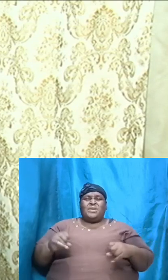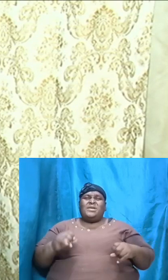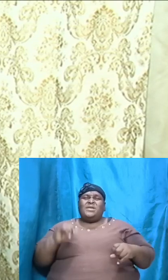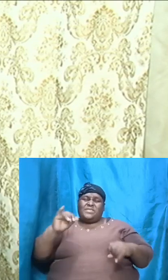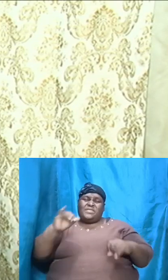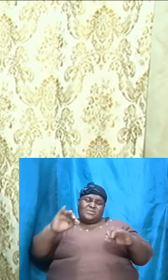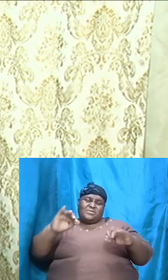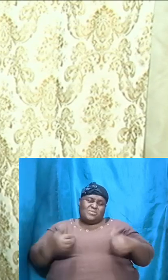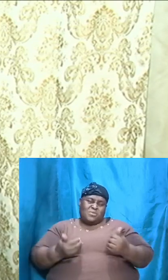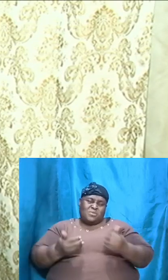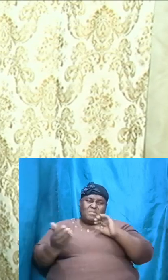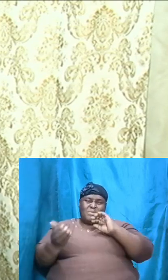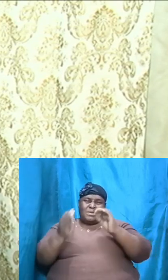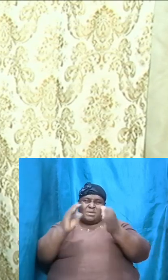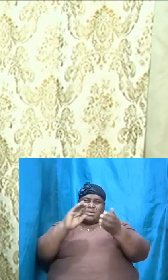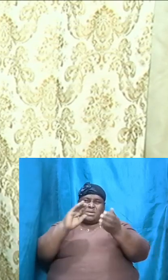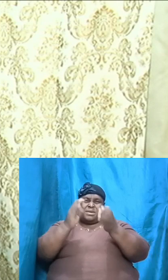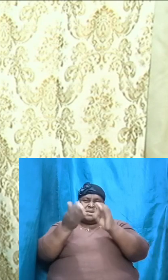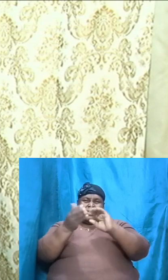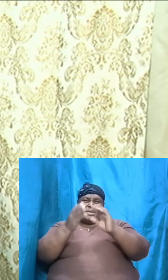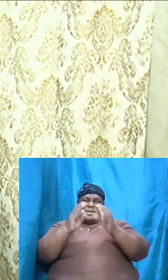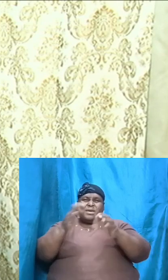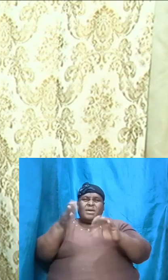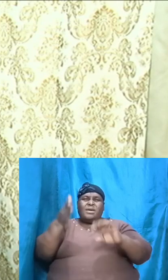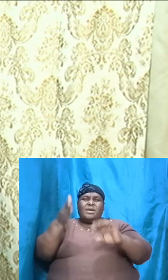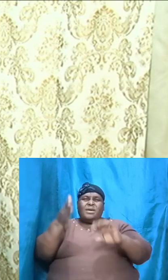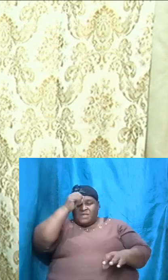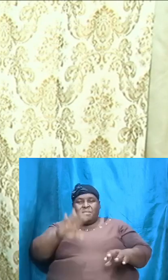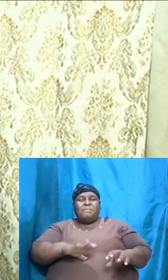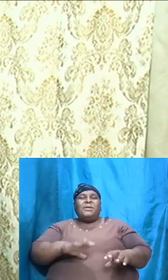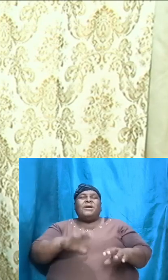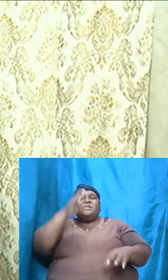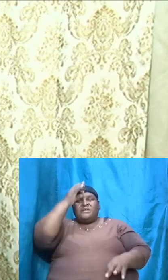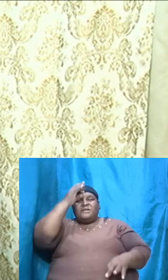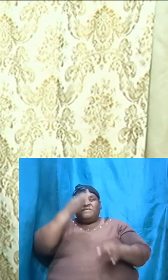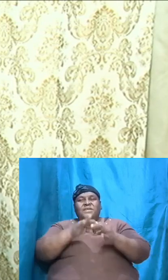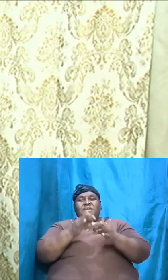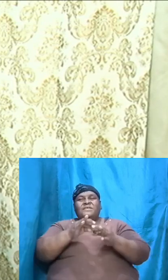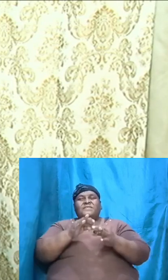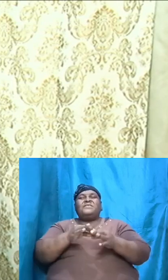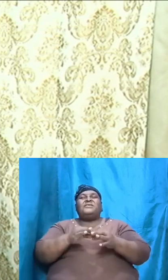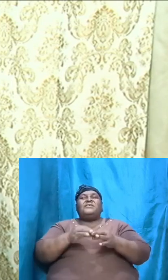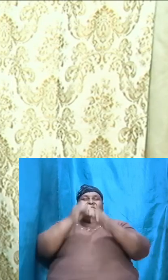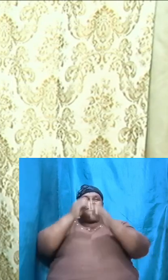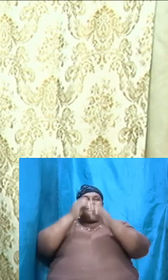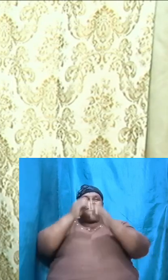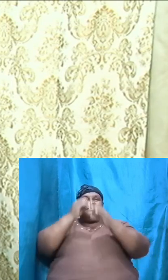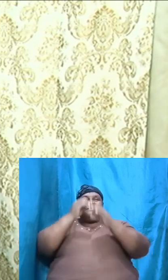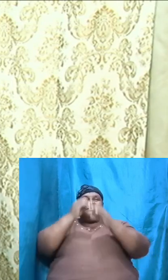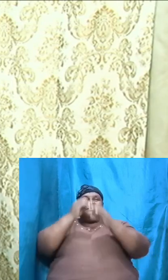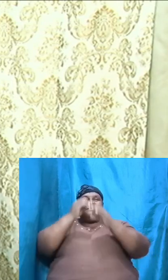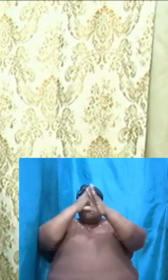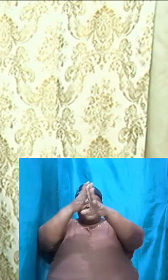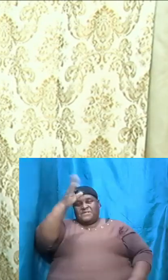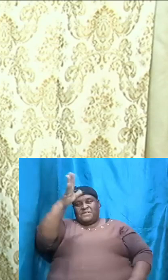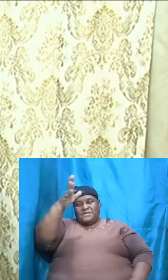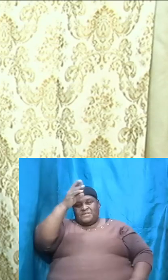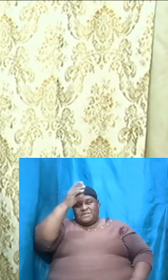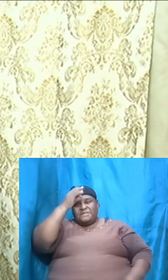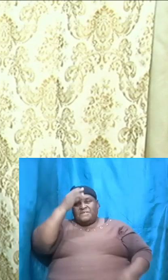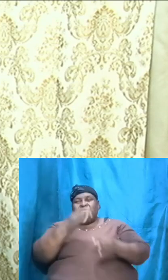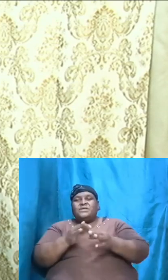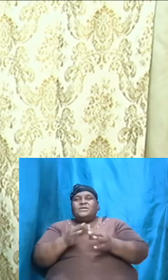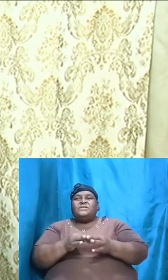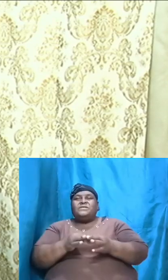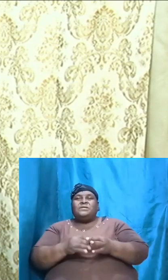became known as a man of faith and the father of the faithful he believed God's word